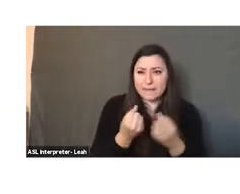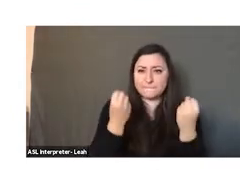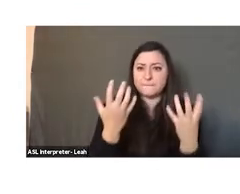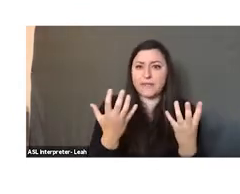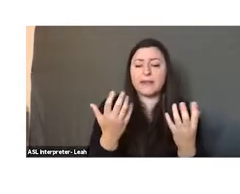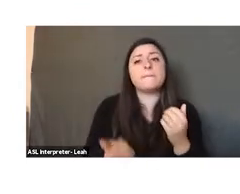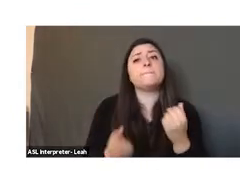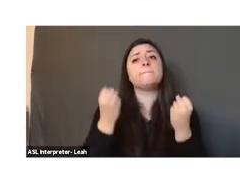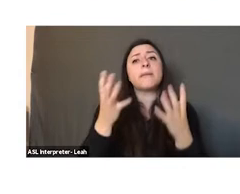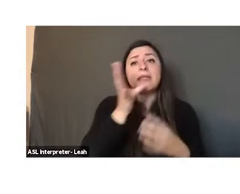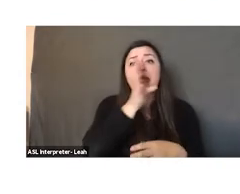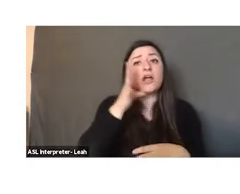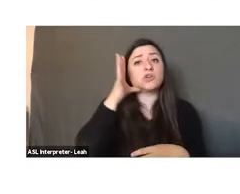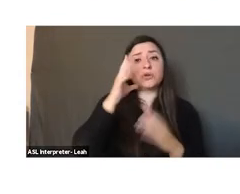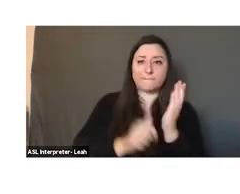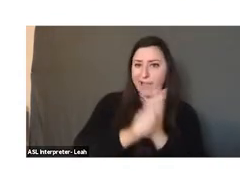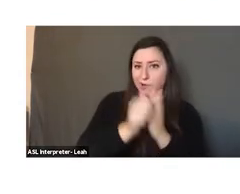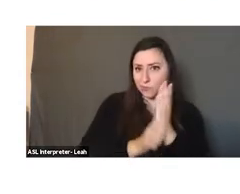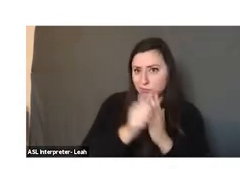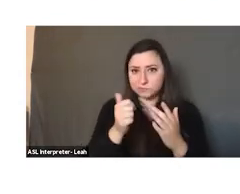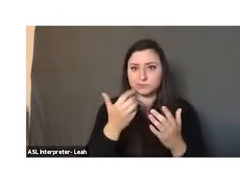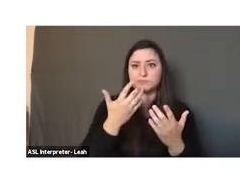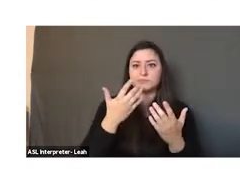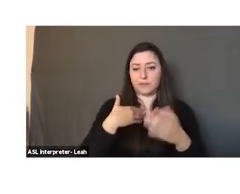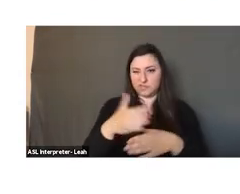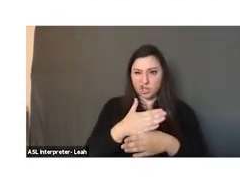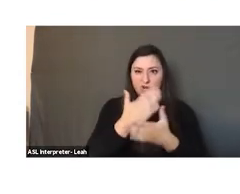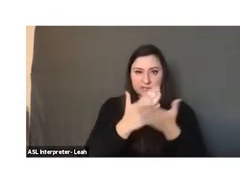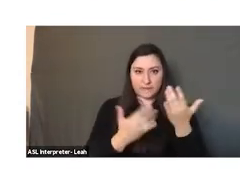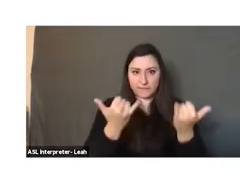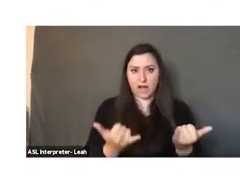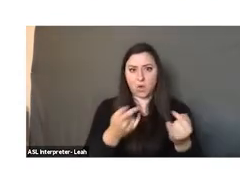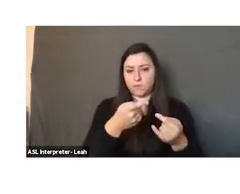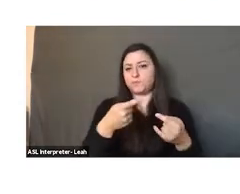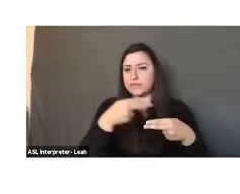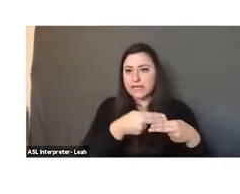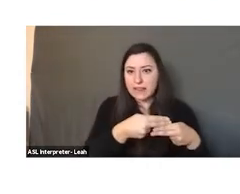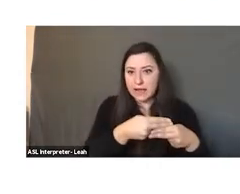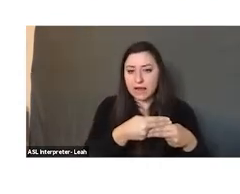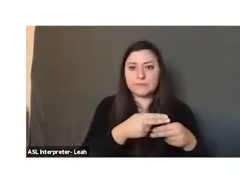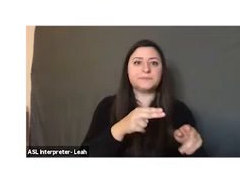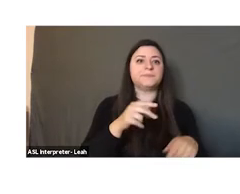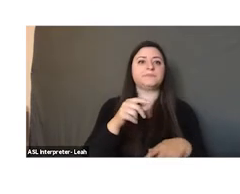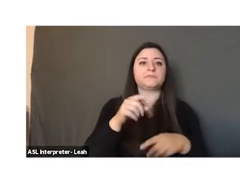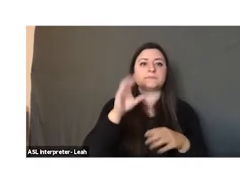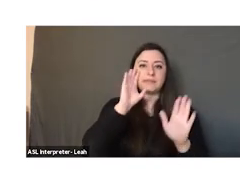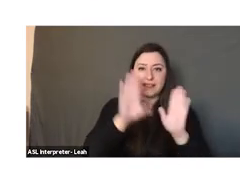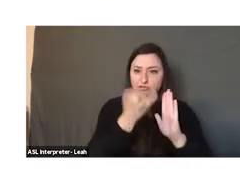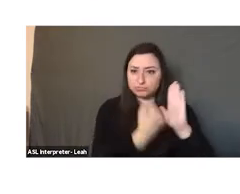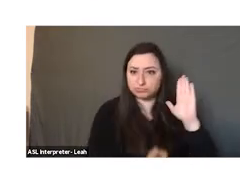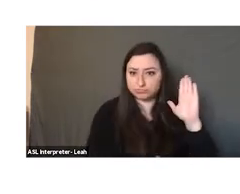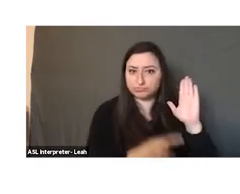agricultural manuals, I'm sharing some of the slides, the illustrations from these manuals,